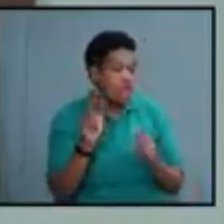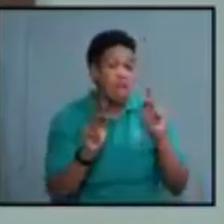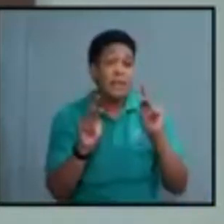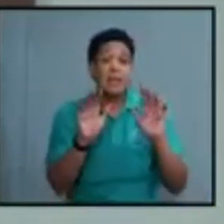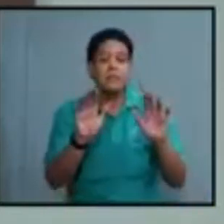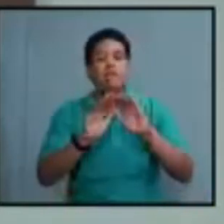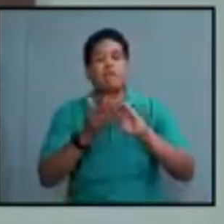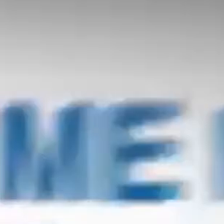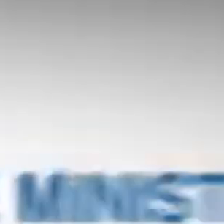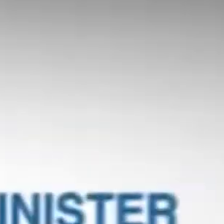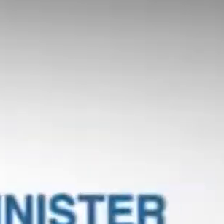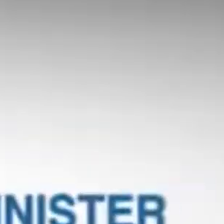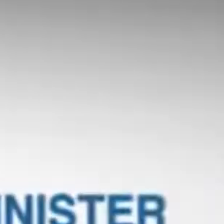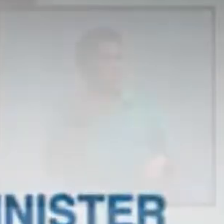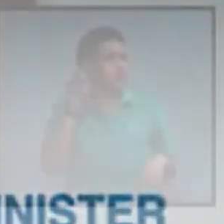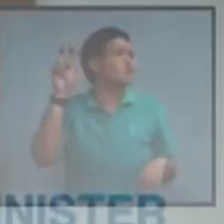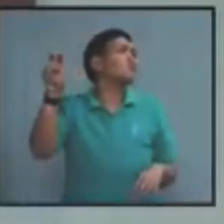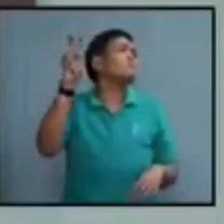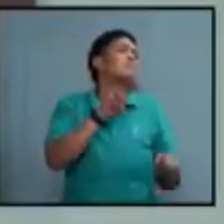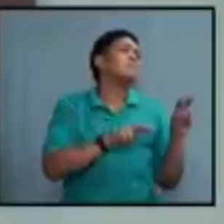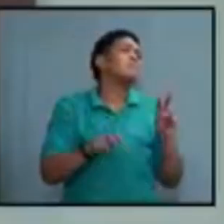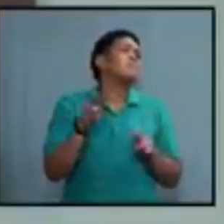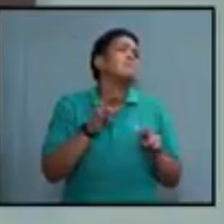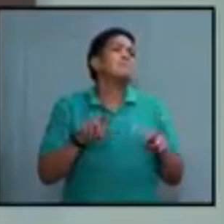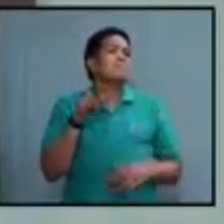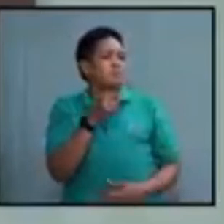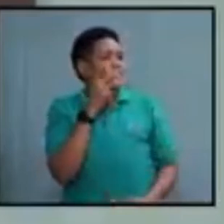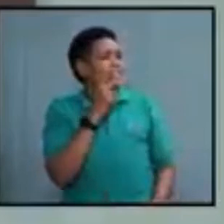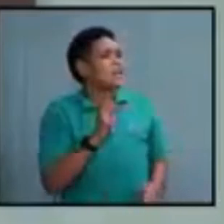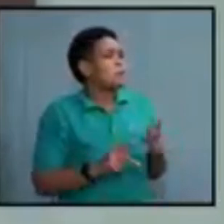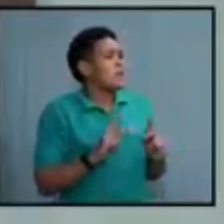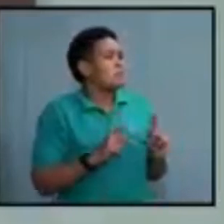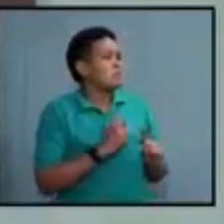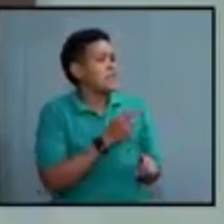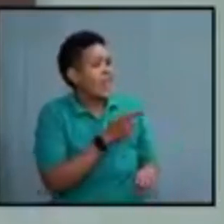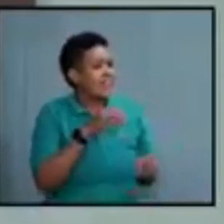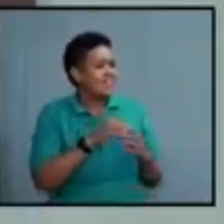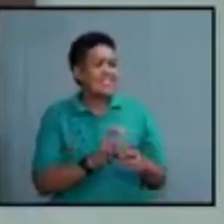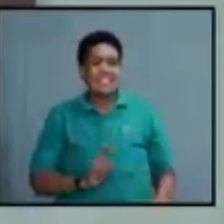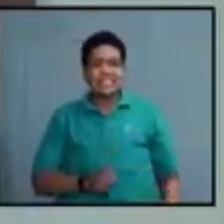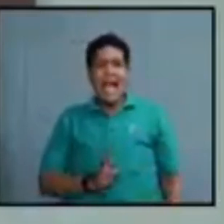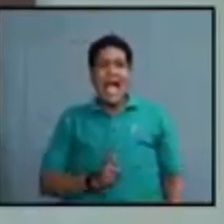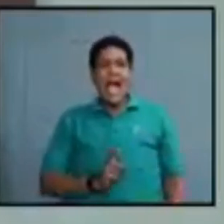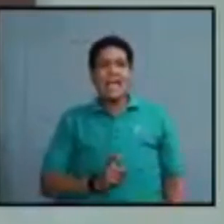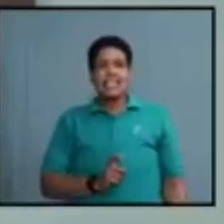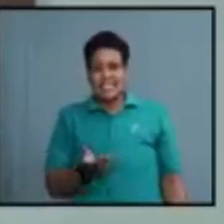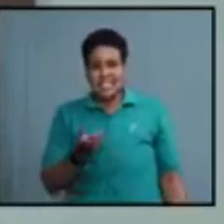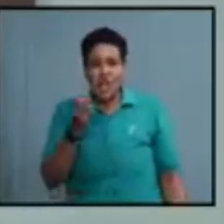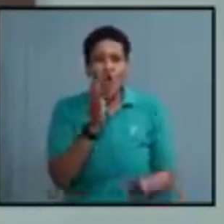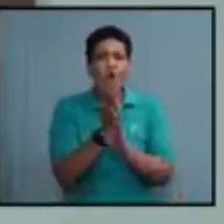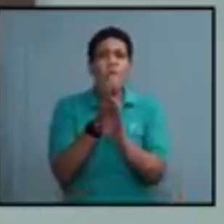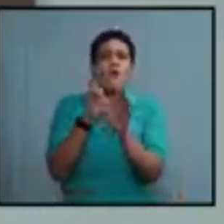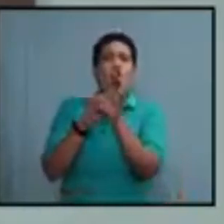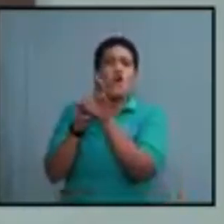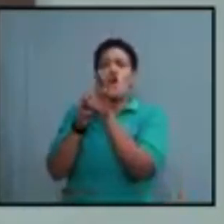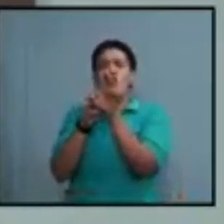of Jamaica. You would see persons in the taxis, for example, or on the buses,